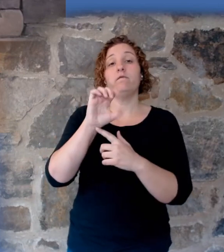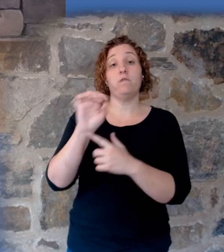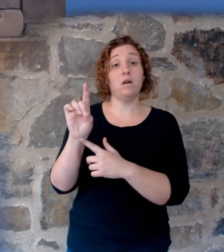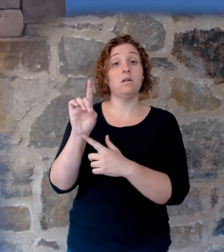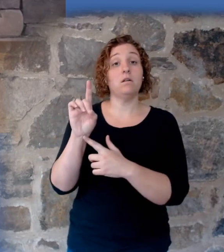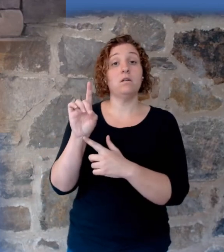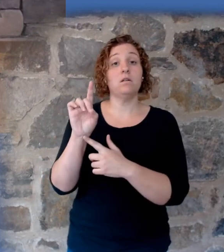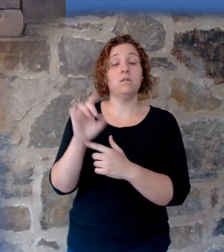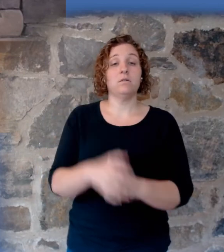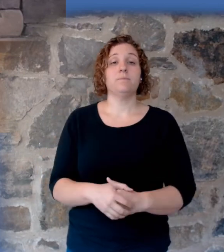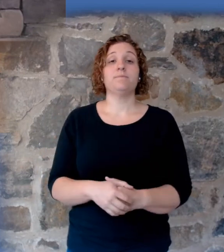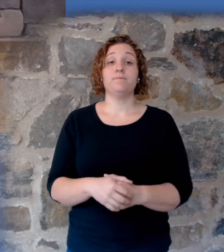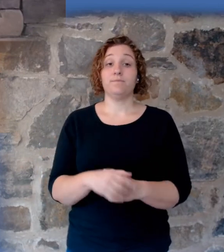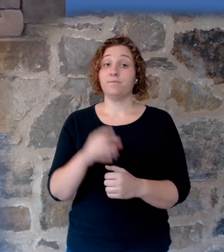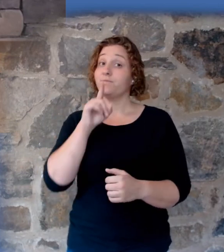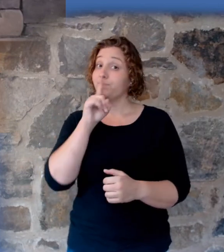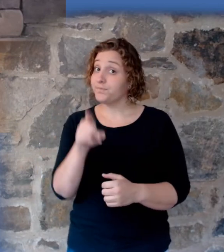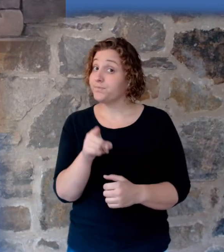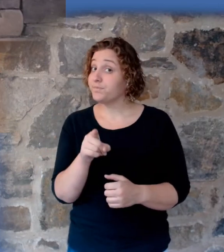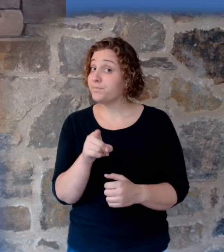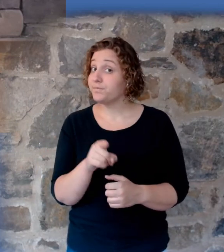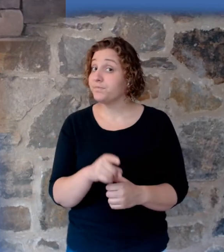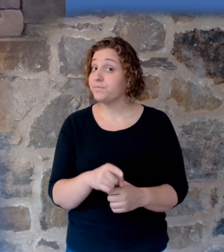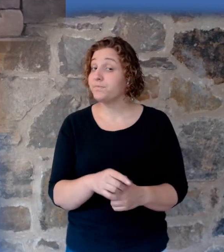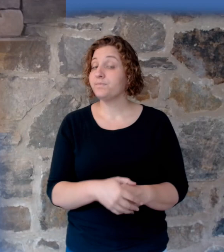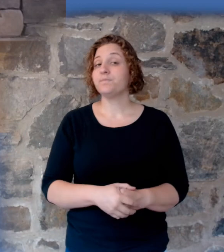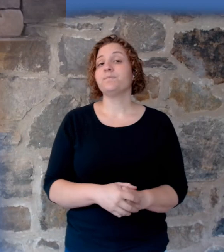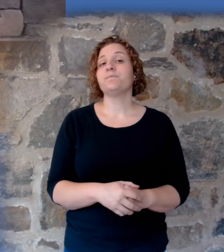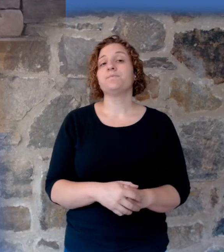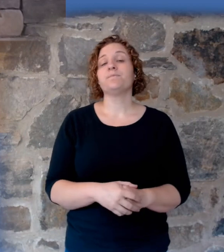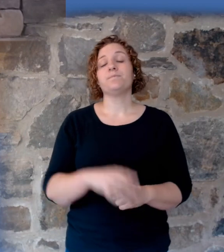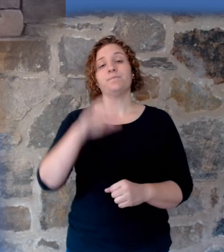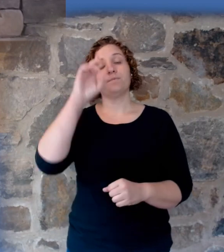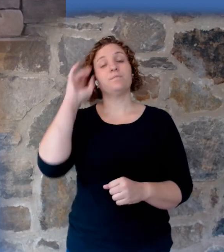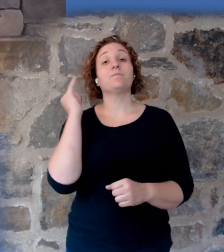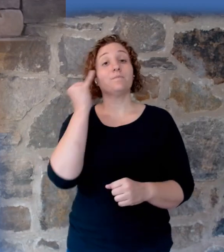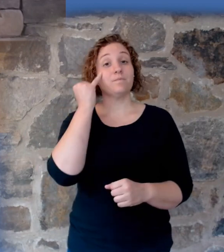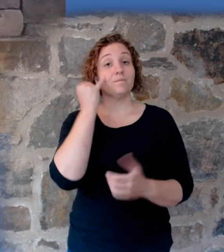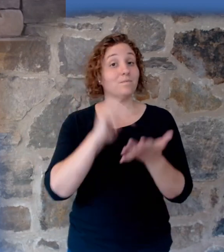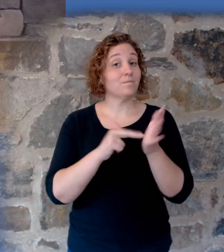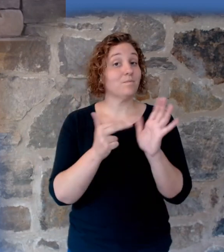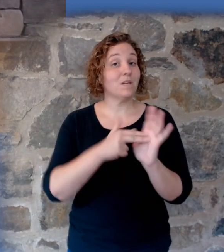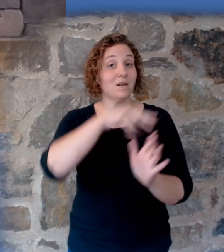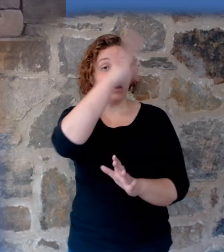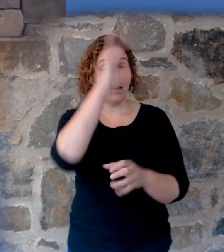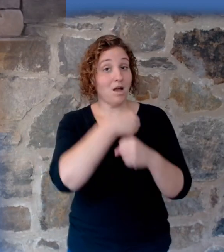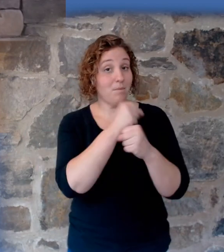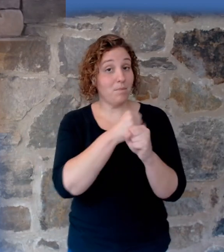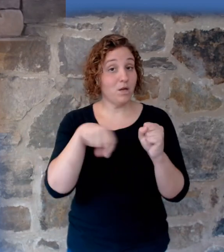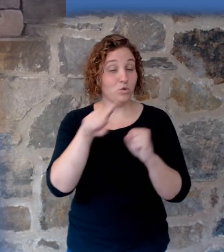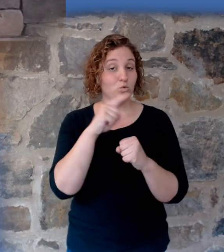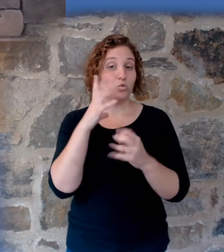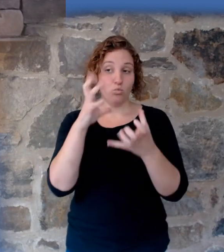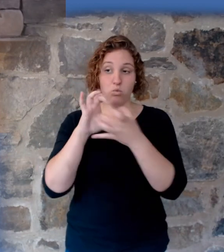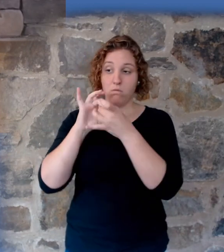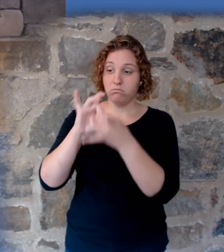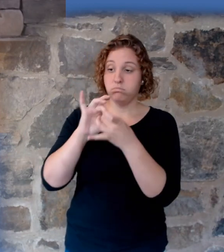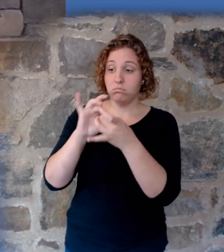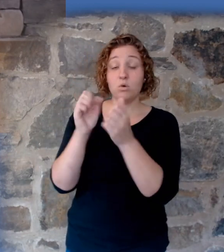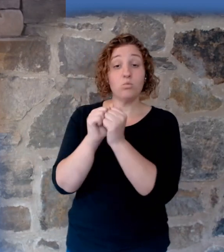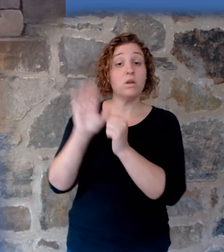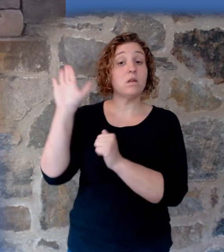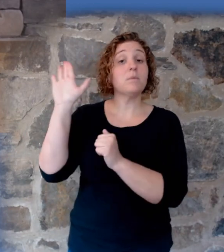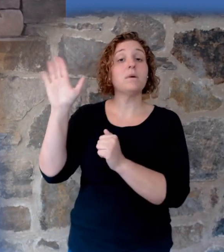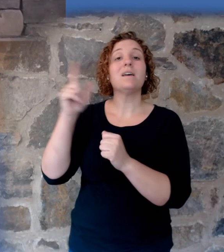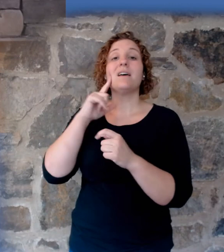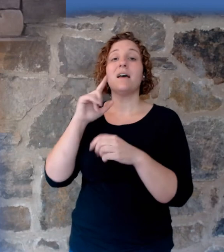And if that's true, then there's a God who created you for a relationship with him. There's a day coming when again this earth is going to face